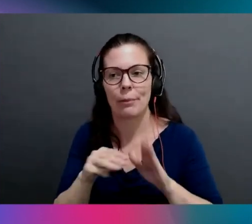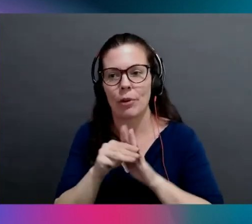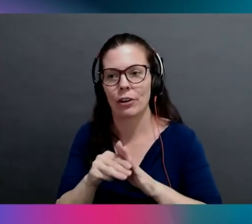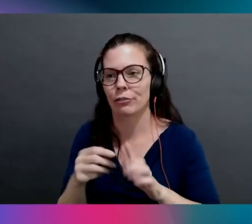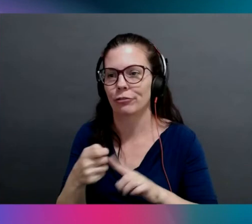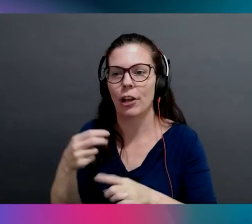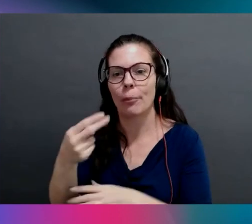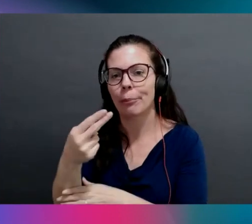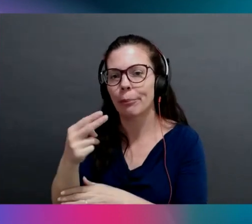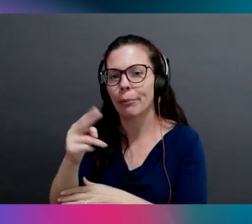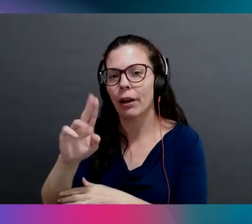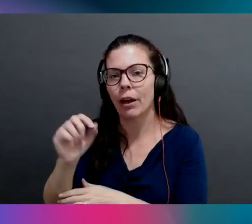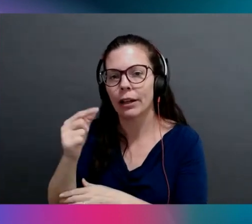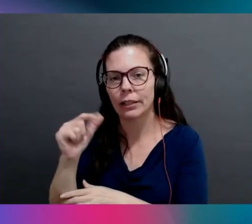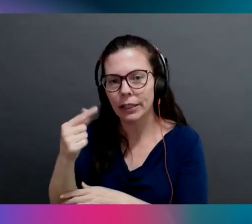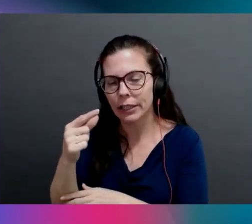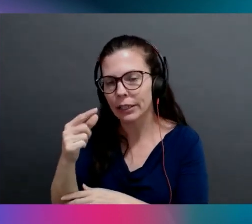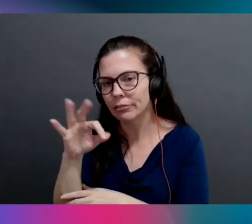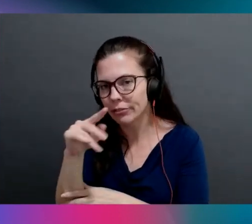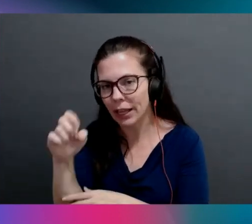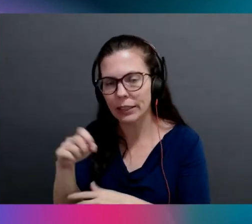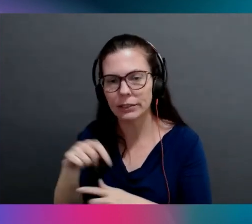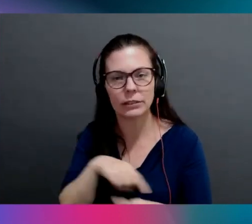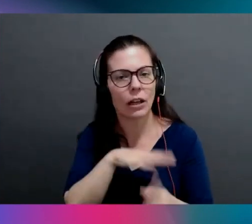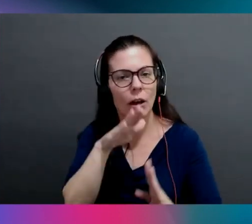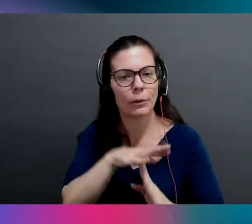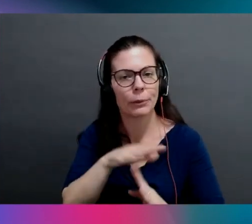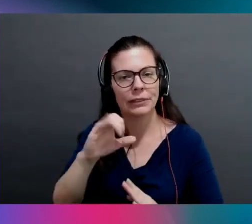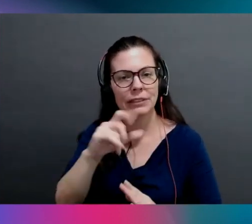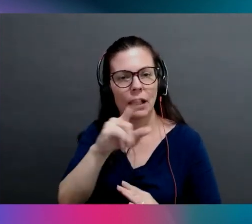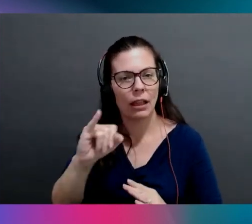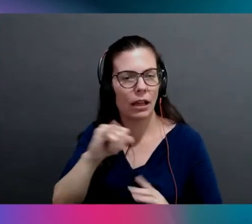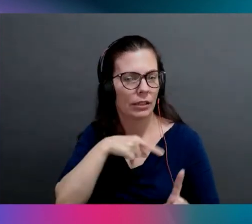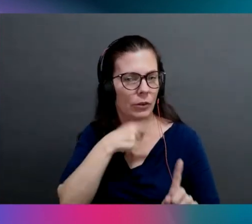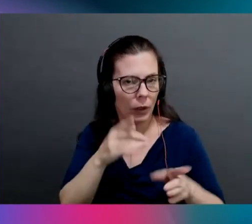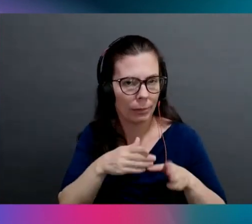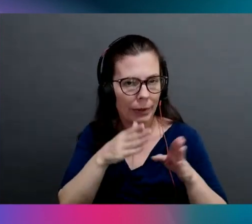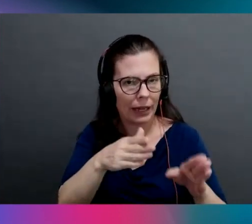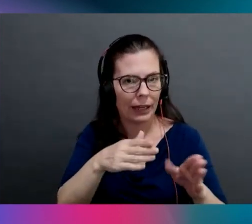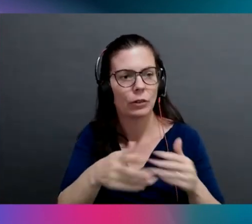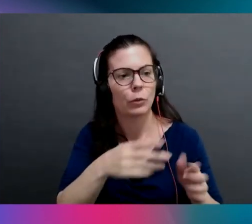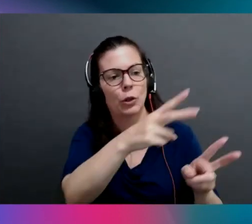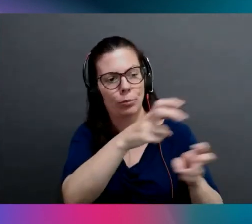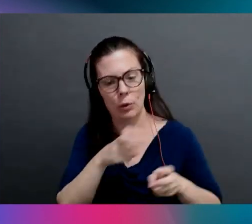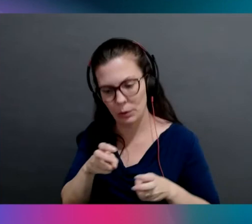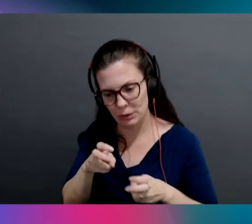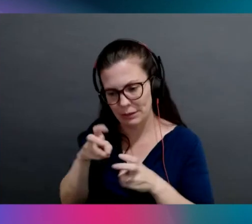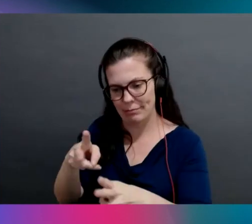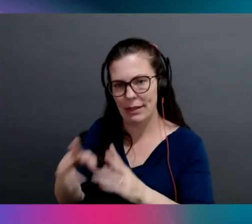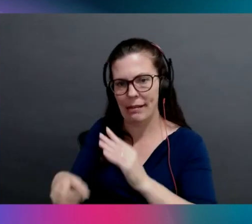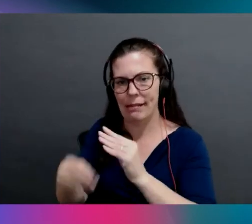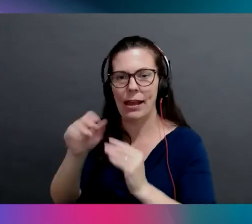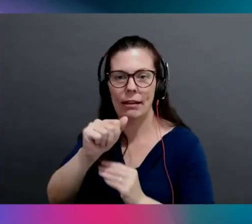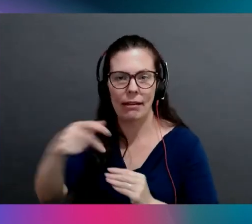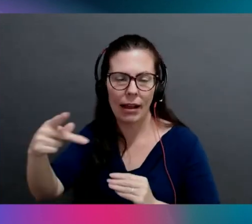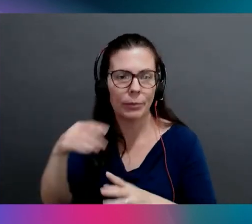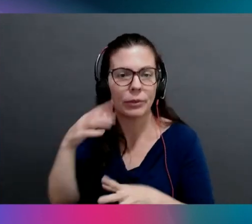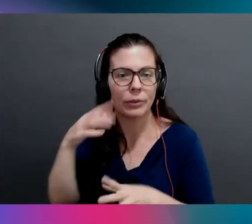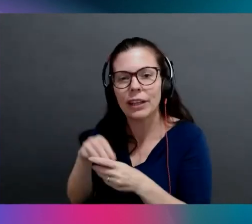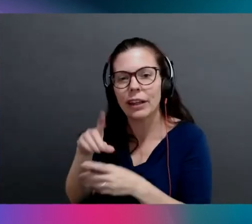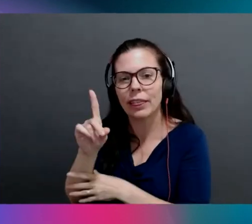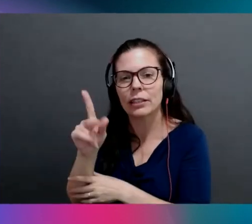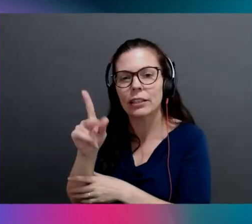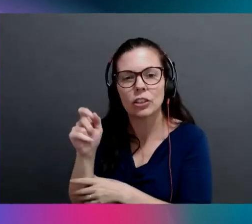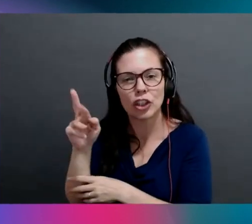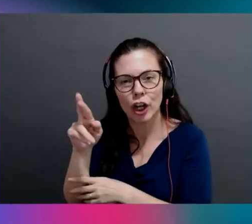then there's some steps. The OctoML CLI is one path where you can, you can pull that out and add it to your app. And once it's in a Docker container, there's like some kube